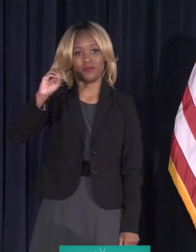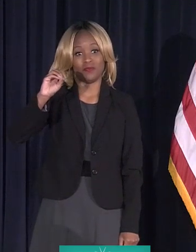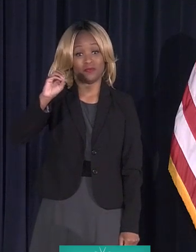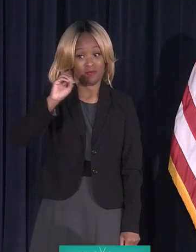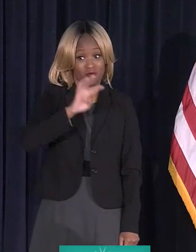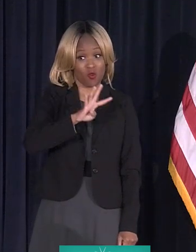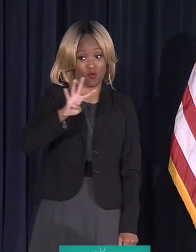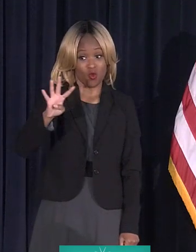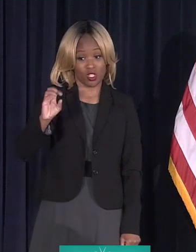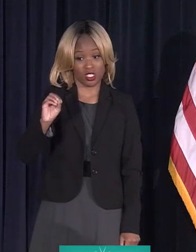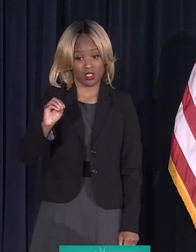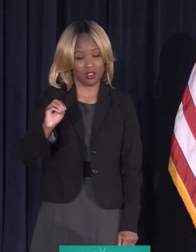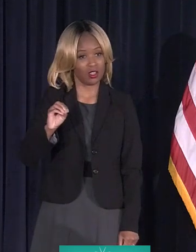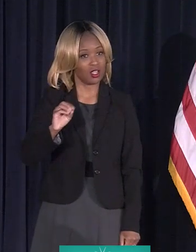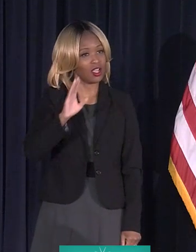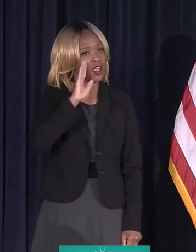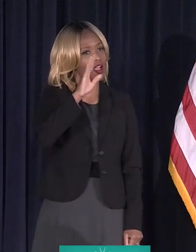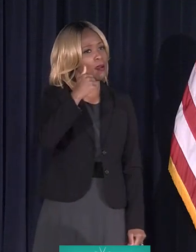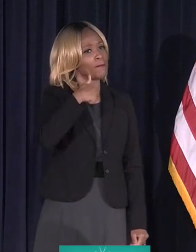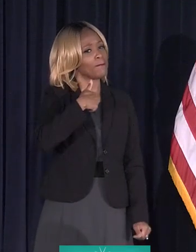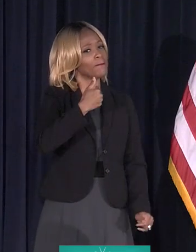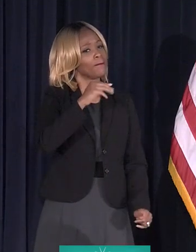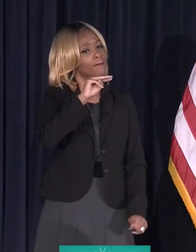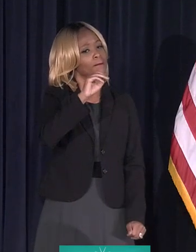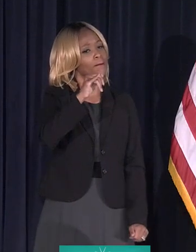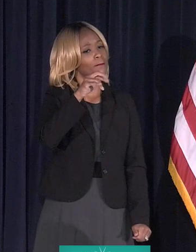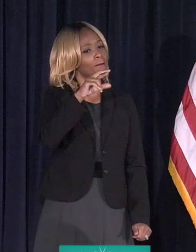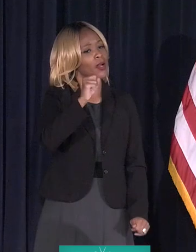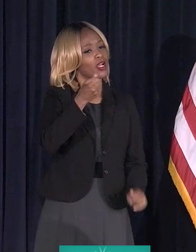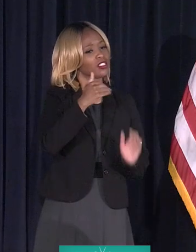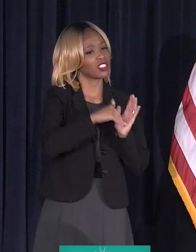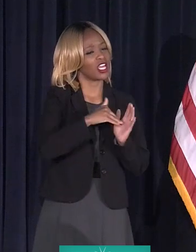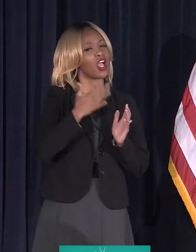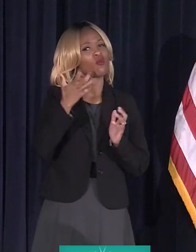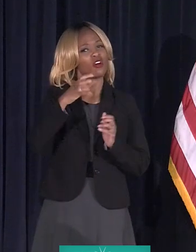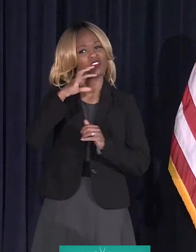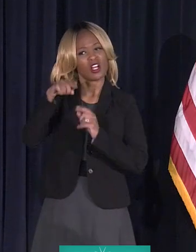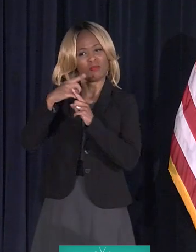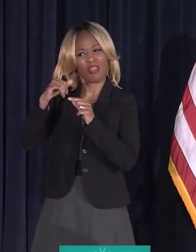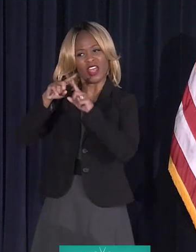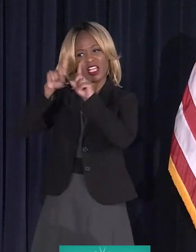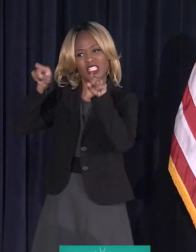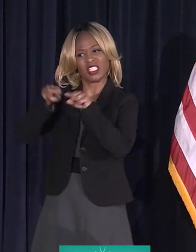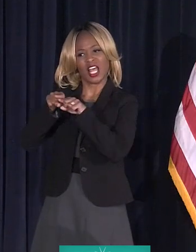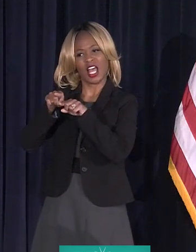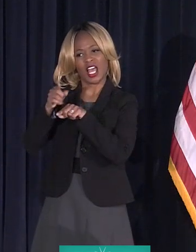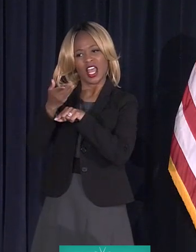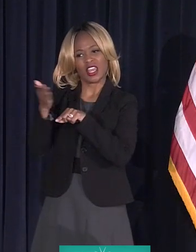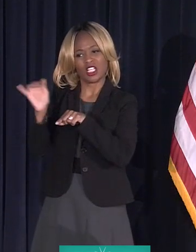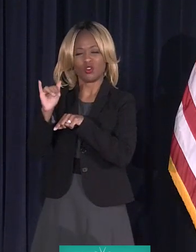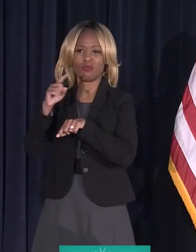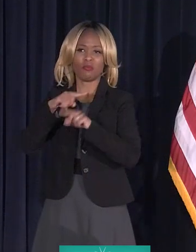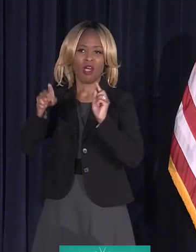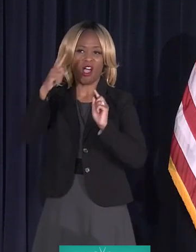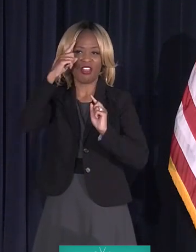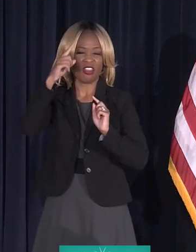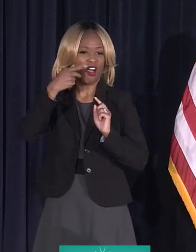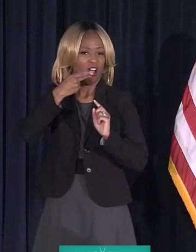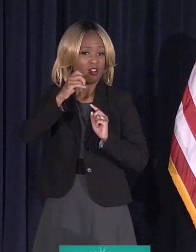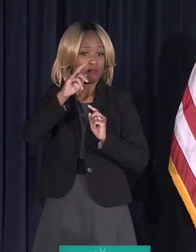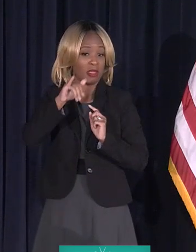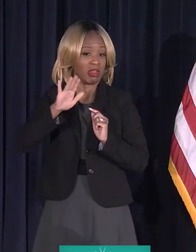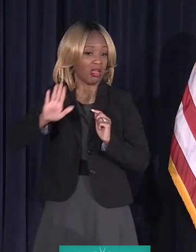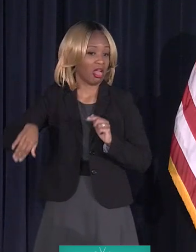440. I wanted to touch on the sign thing, too, but I thought it was a little too petty. Can you repeat